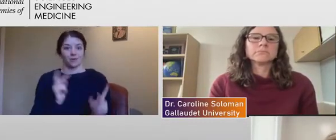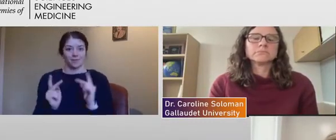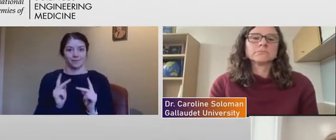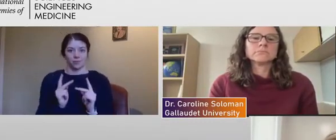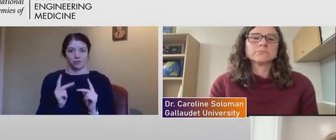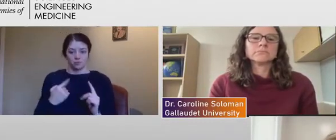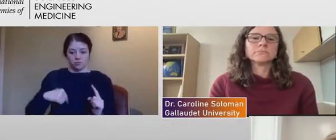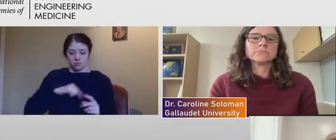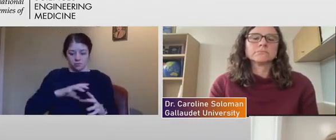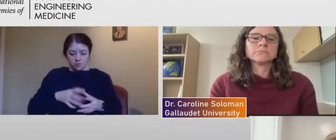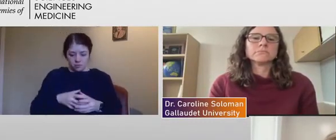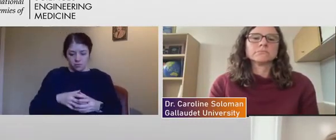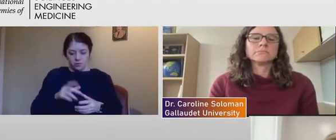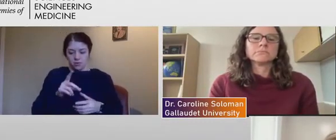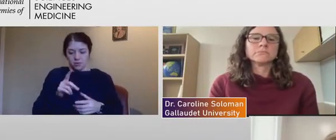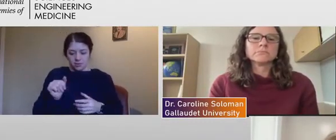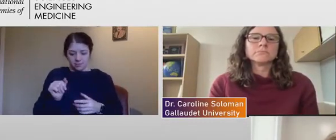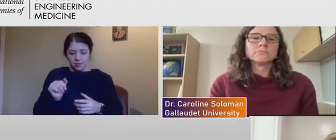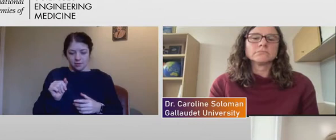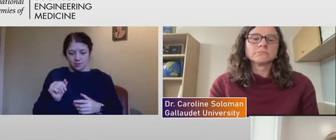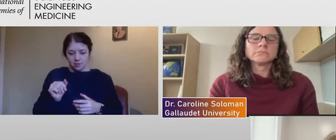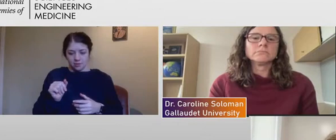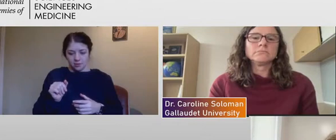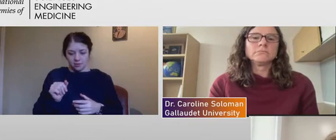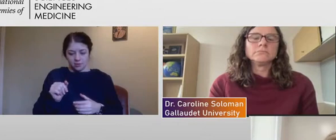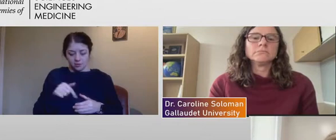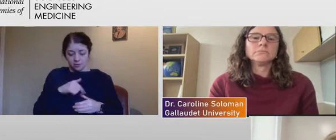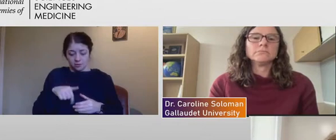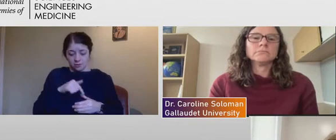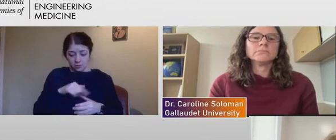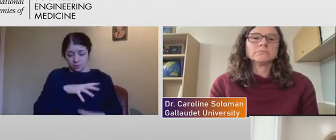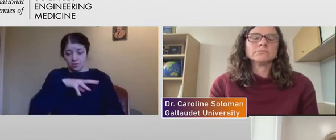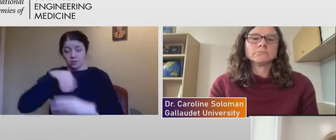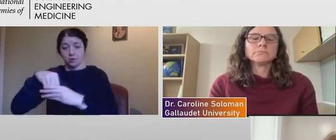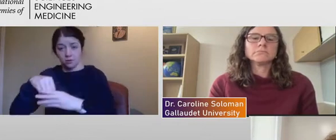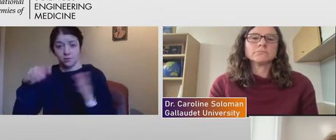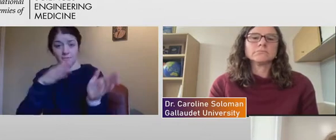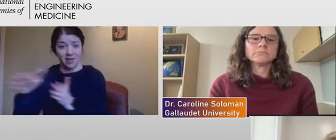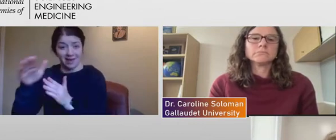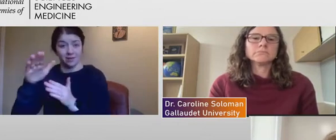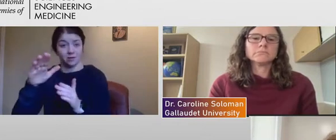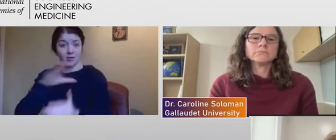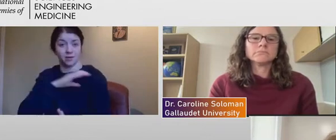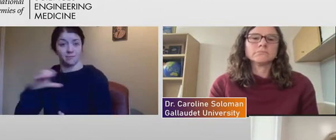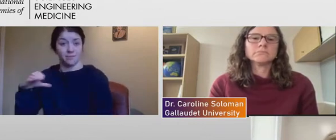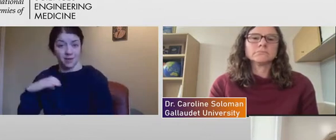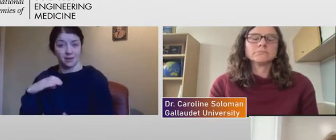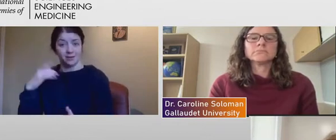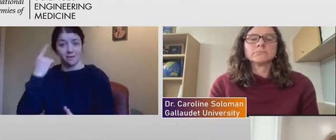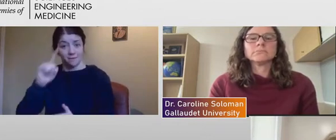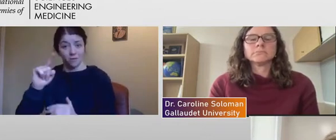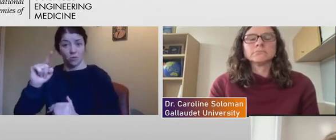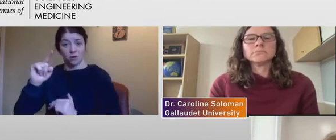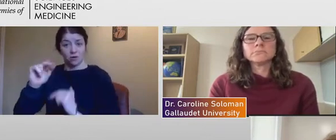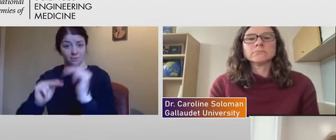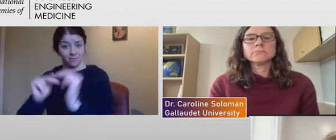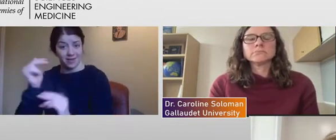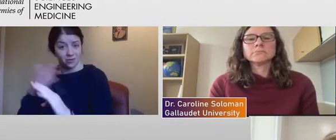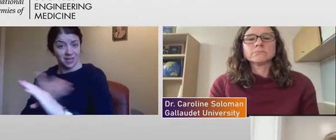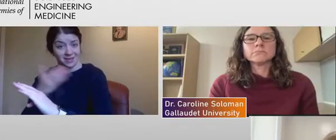on the planning committee for buildings that are being built at your institution? Like,